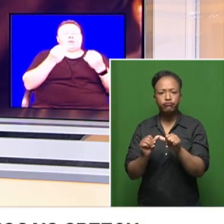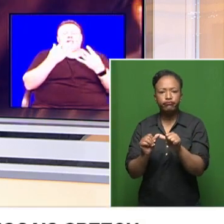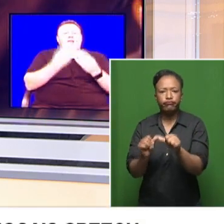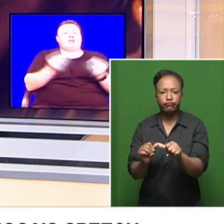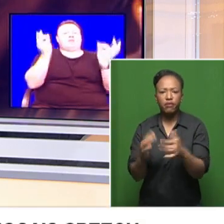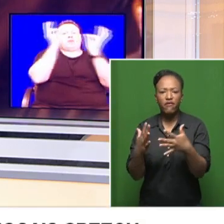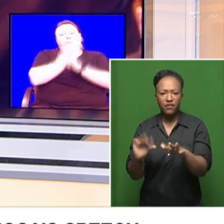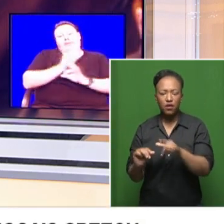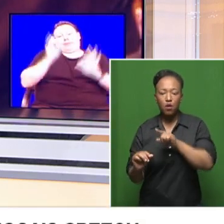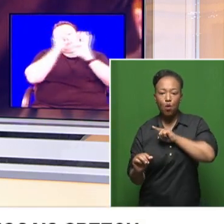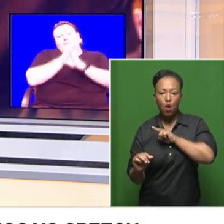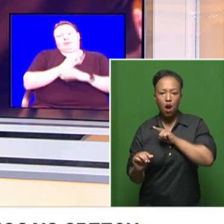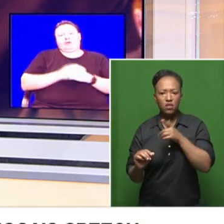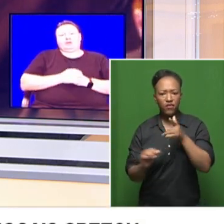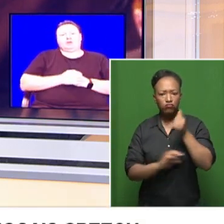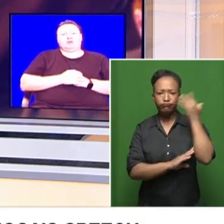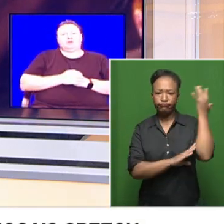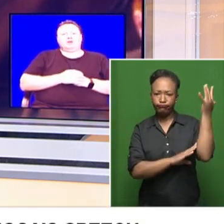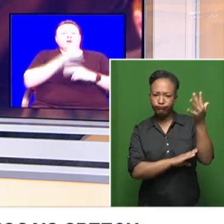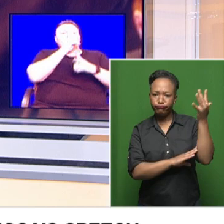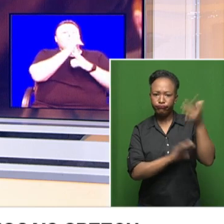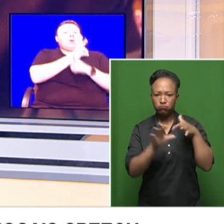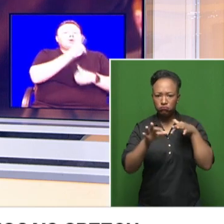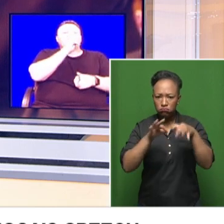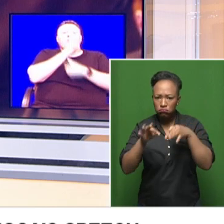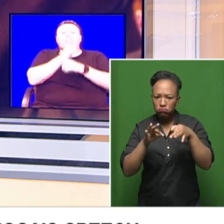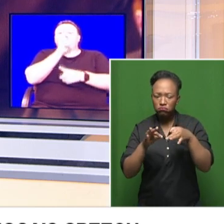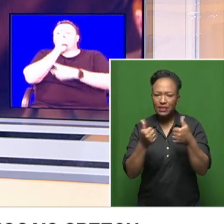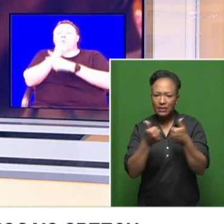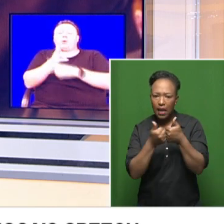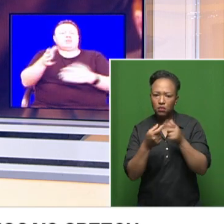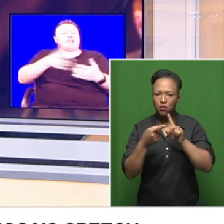President's speech, outlining what they believe are shortcomings.